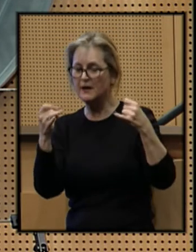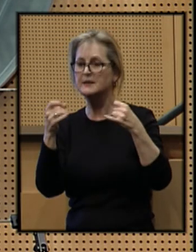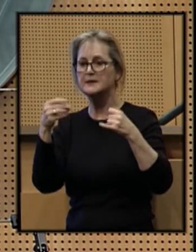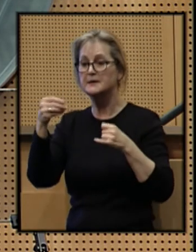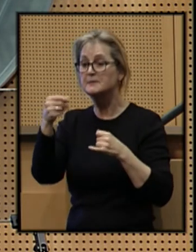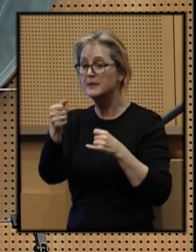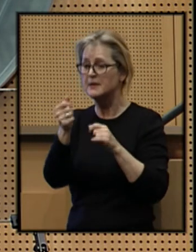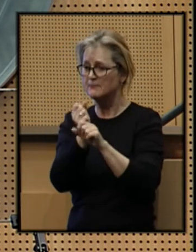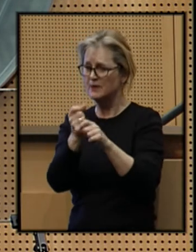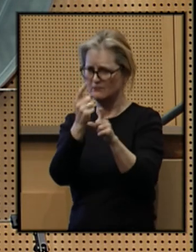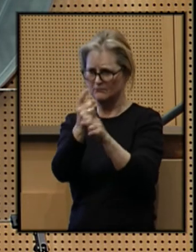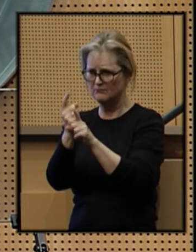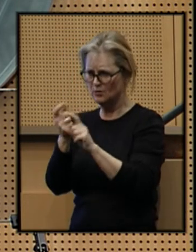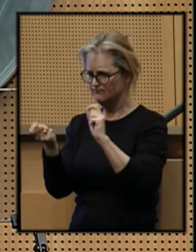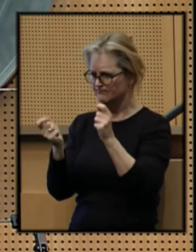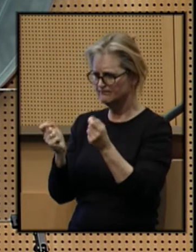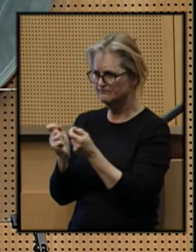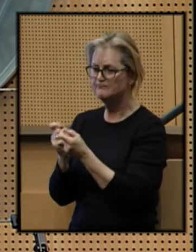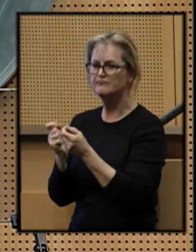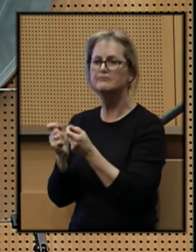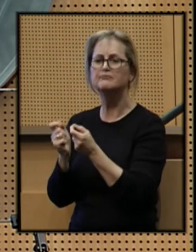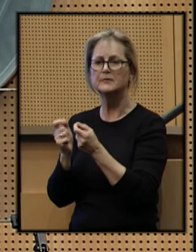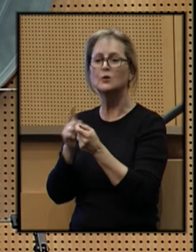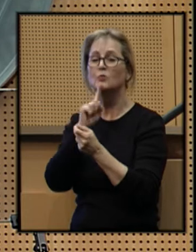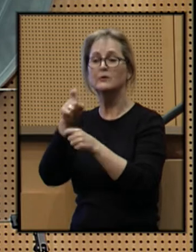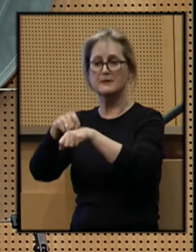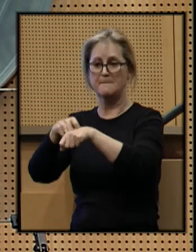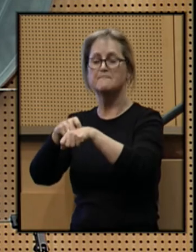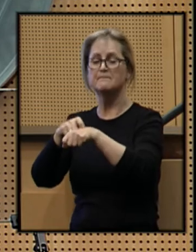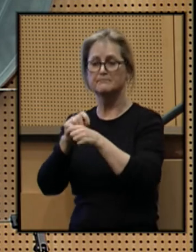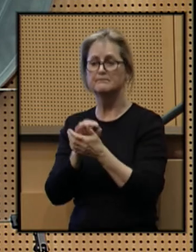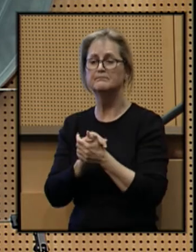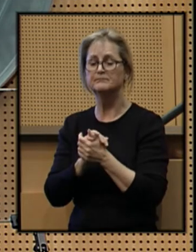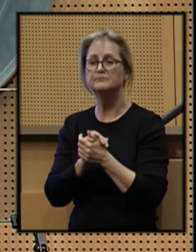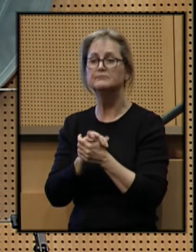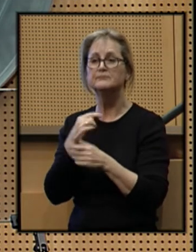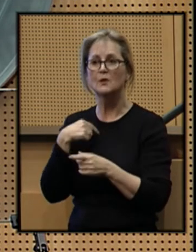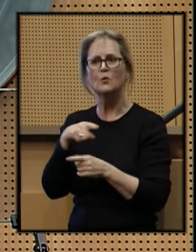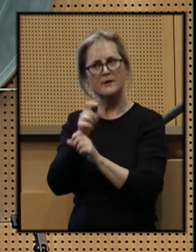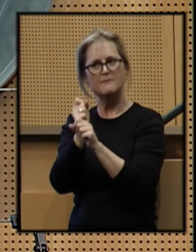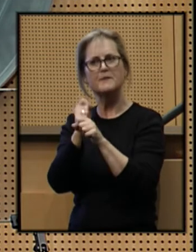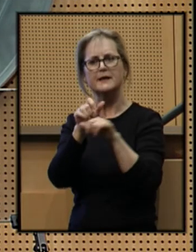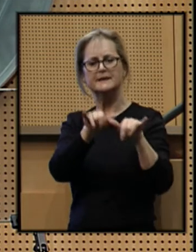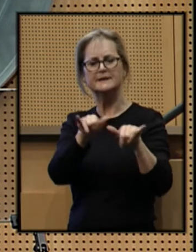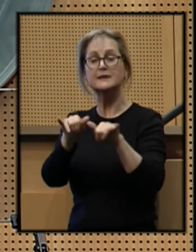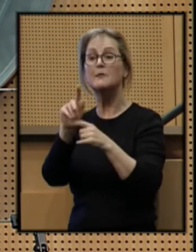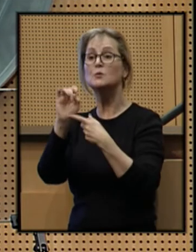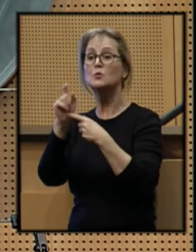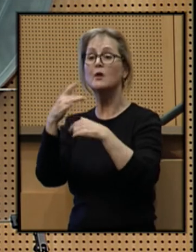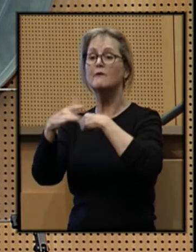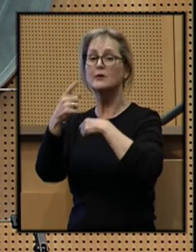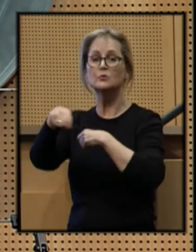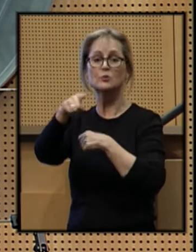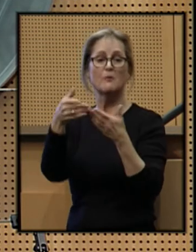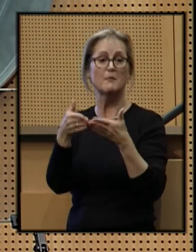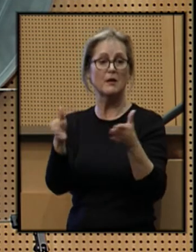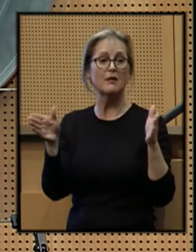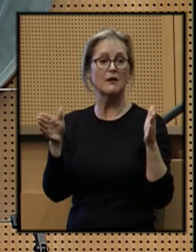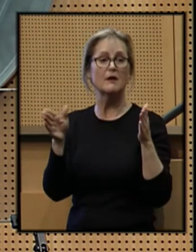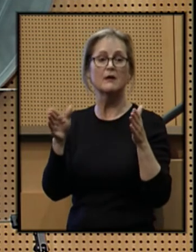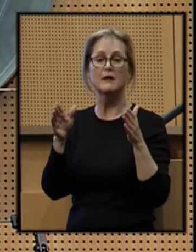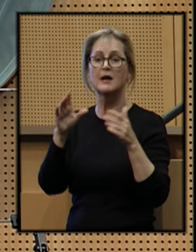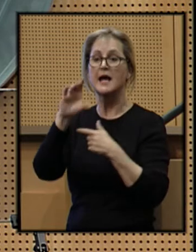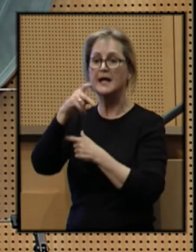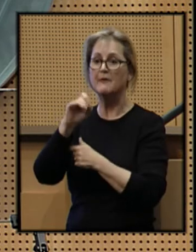and spending, and make the appropriate adjustments in real time. And we have made the same tool available to the public at